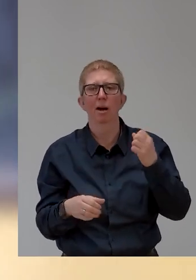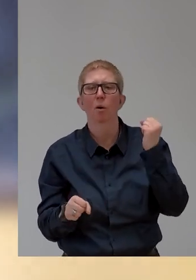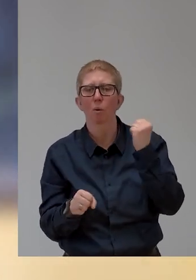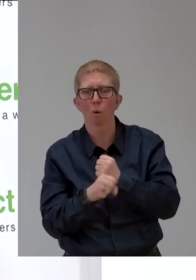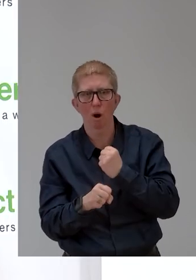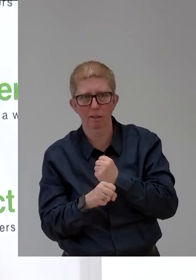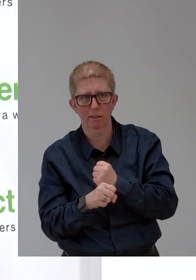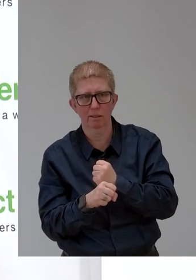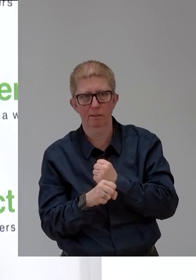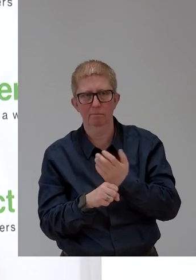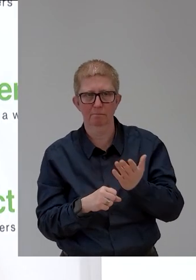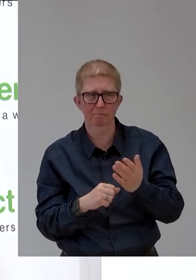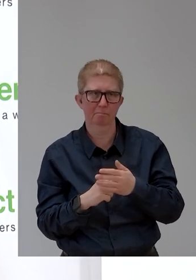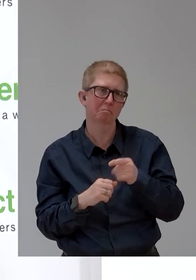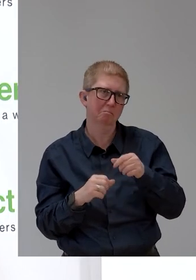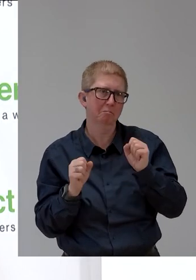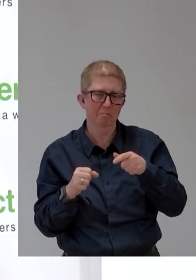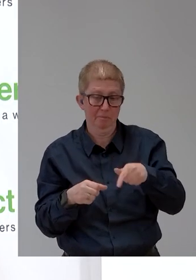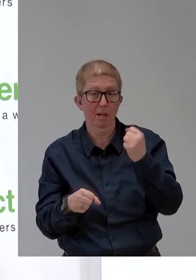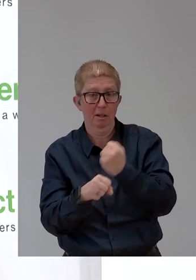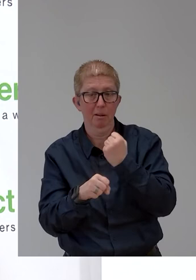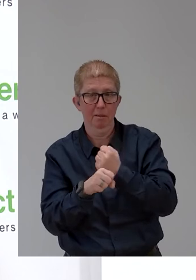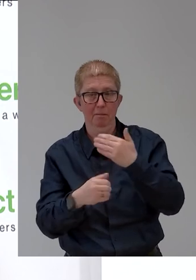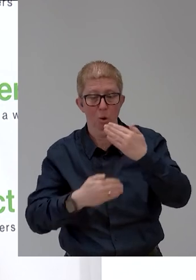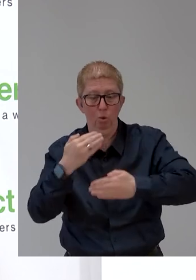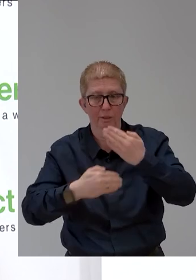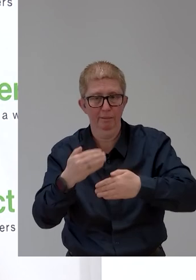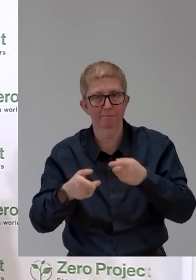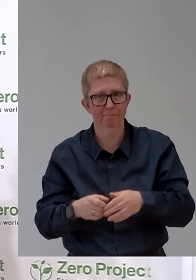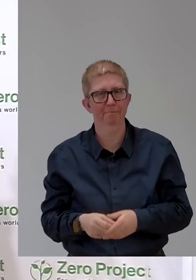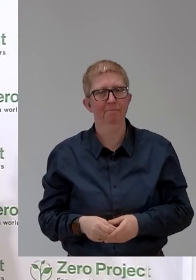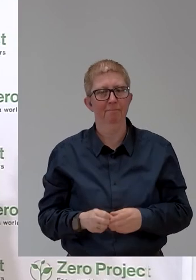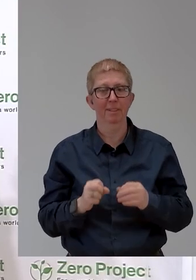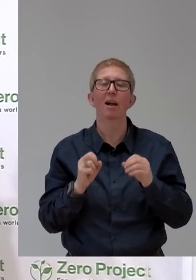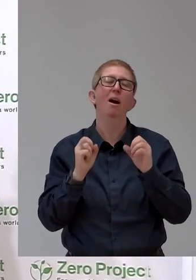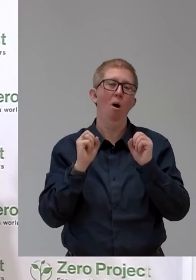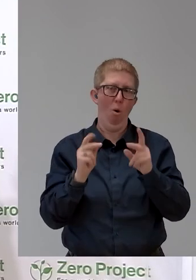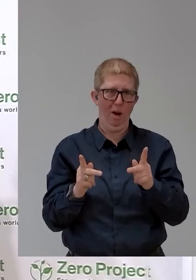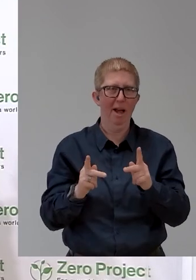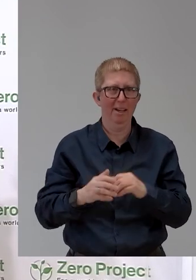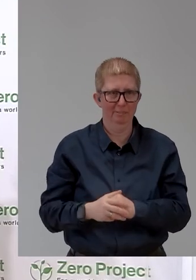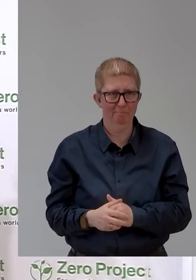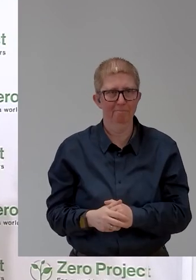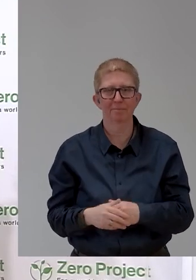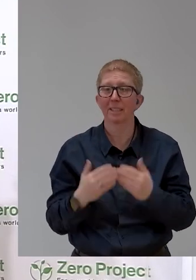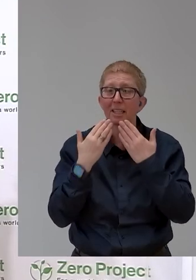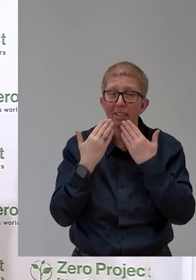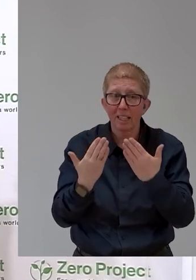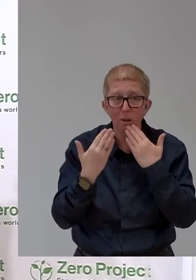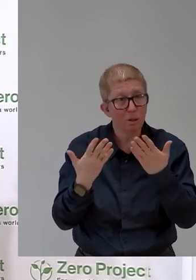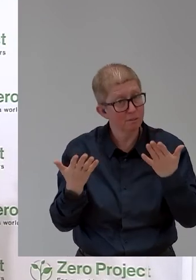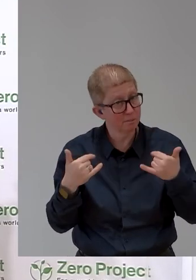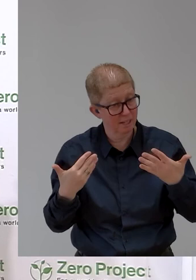Ah, okay. Okay. Puja, any closing remarks, anything that